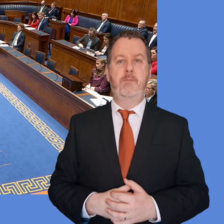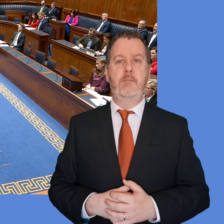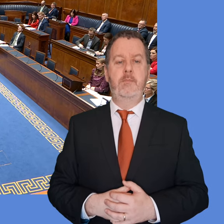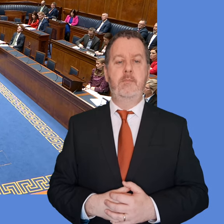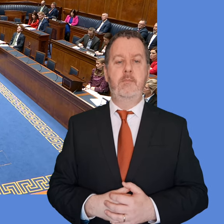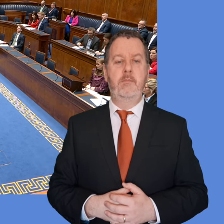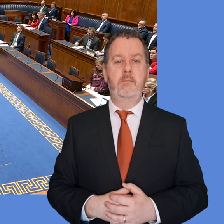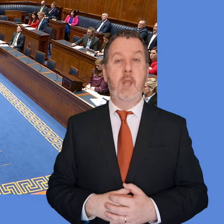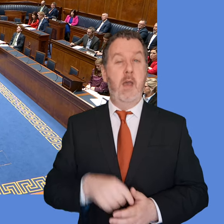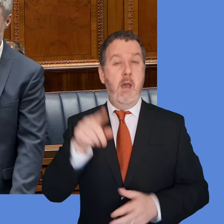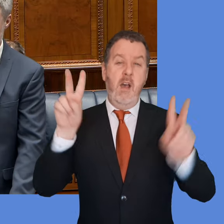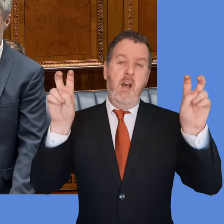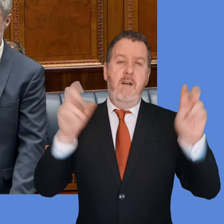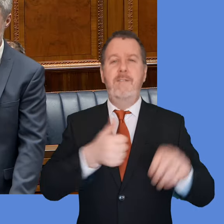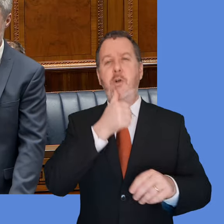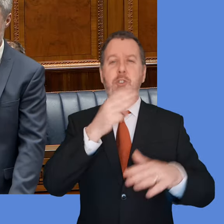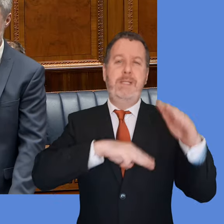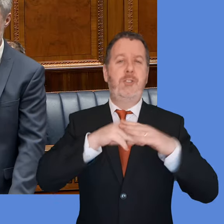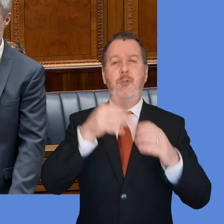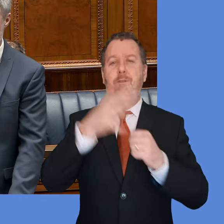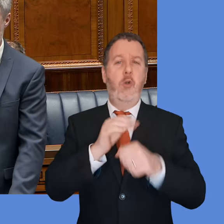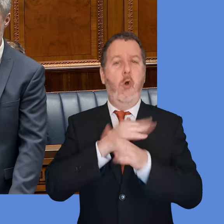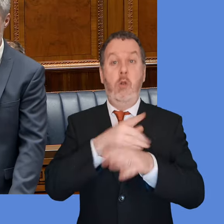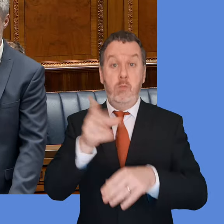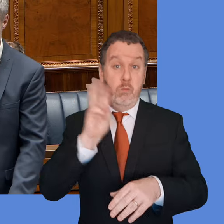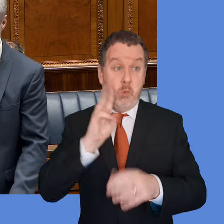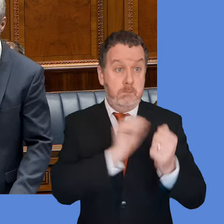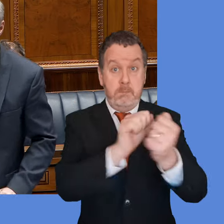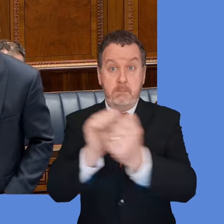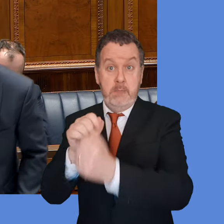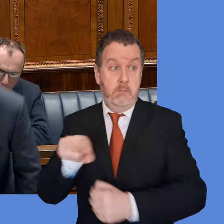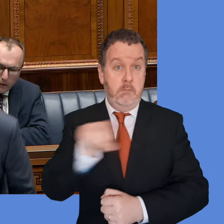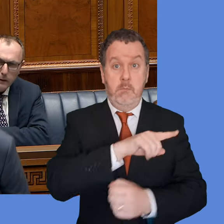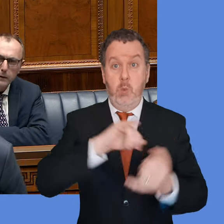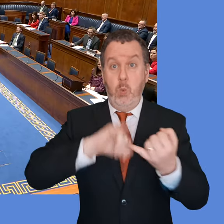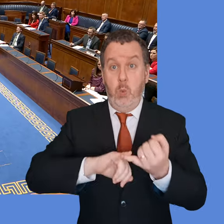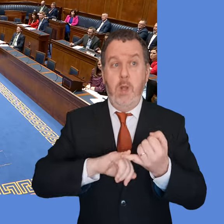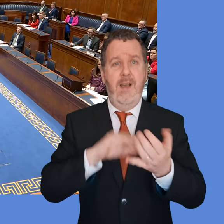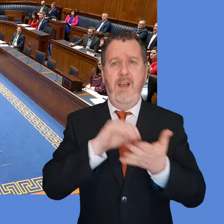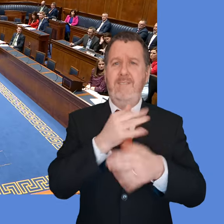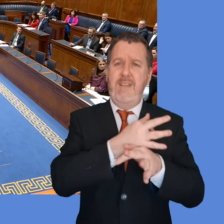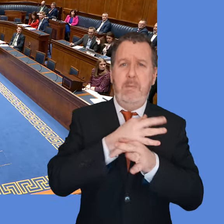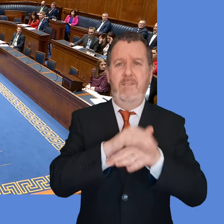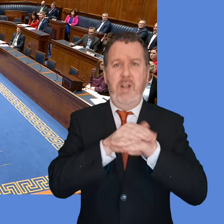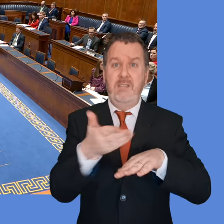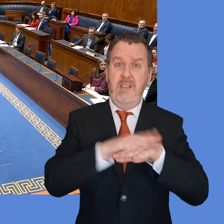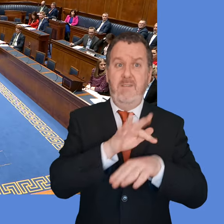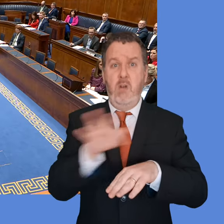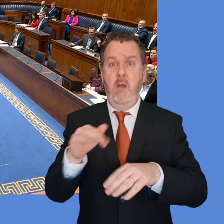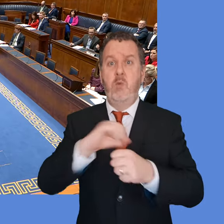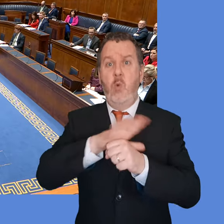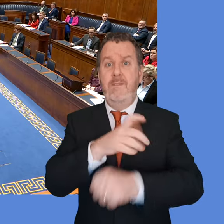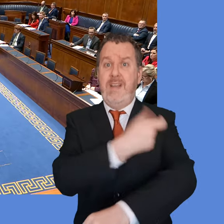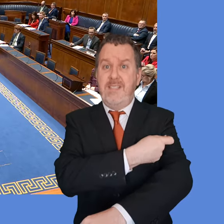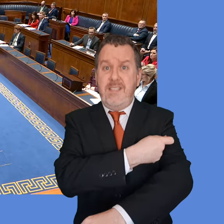all, will she meet with the COVID-19 vaccine injured and bereaved? First Minister. Thank you. I'm very